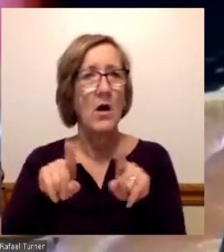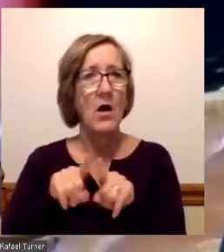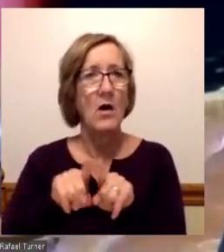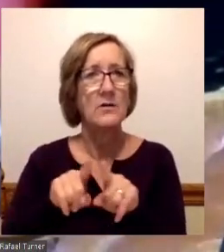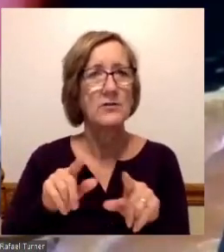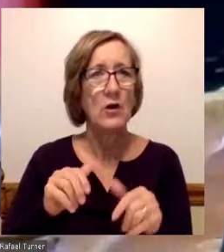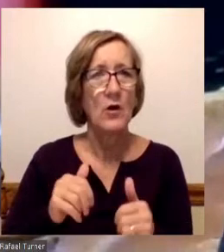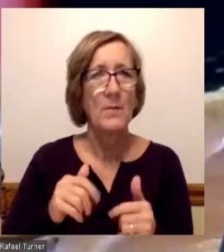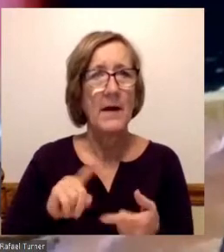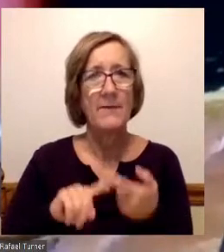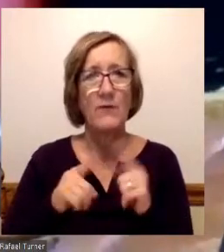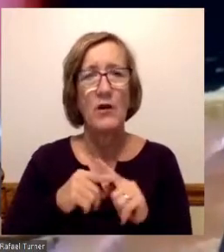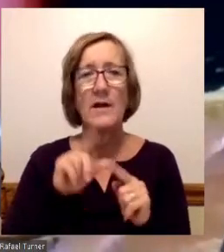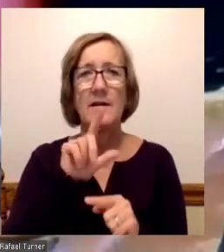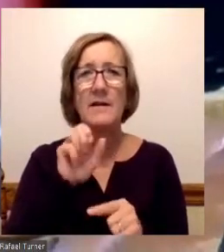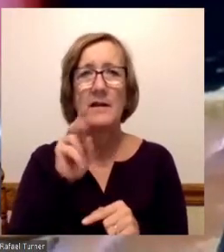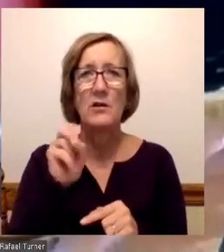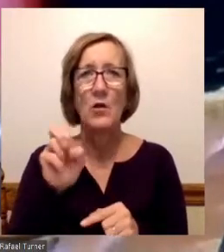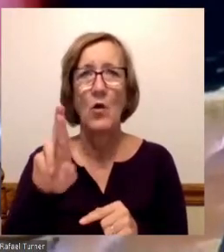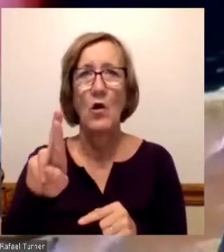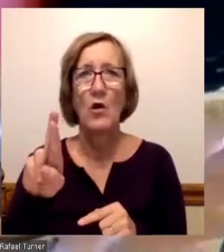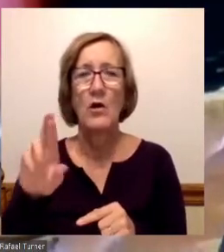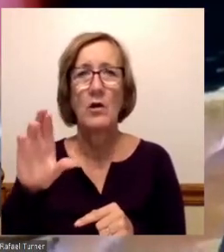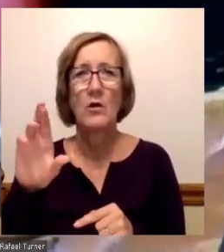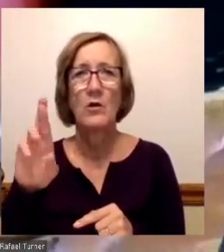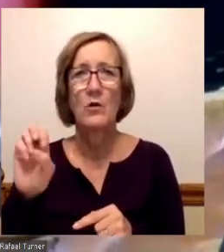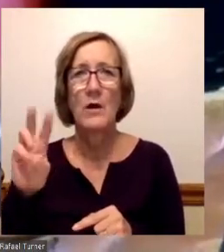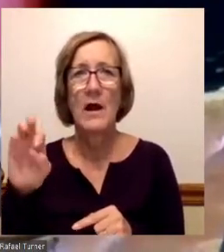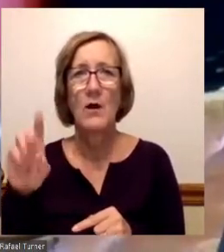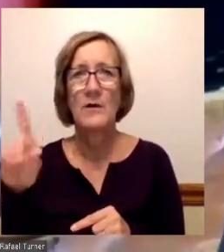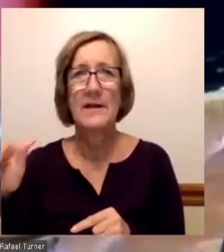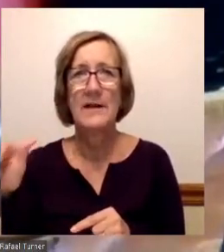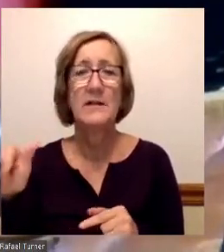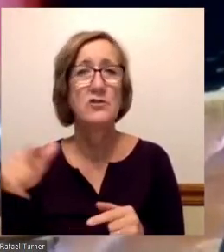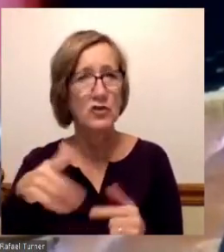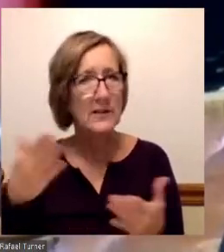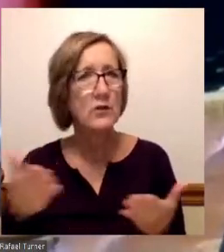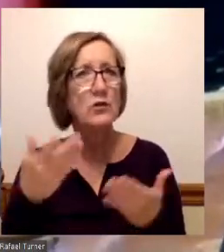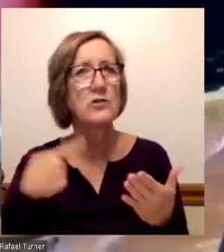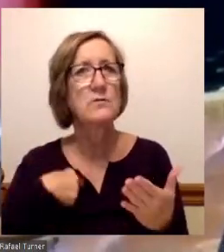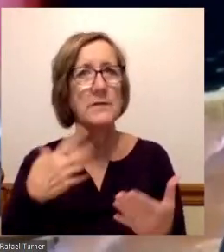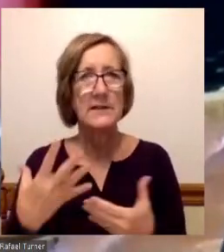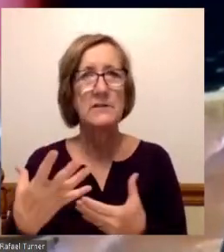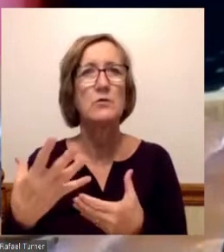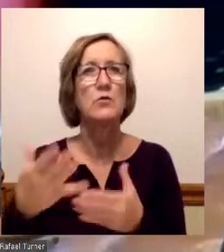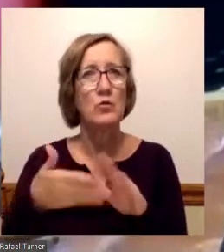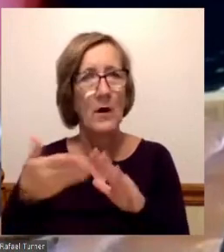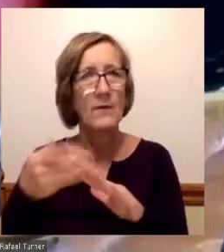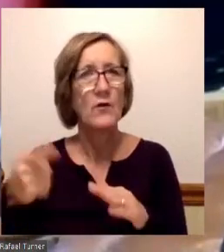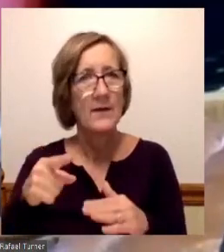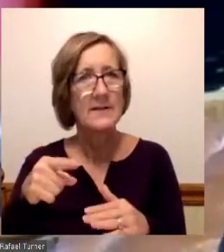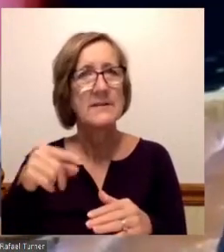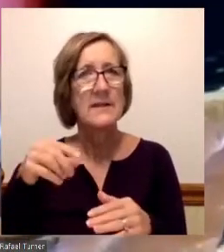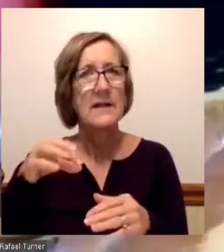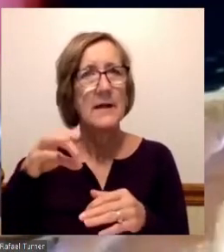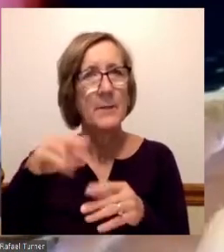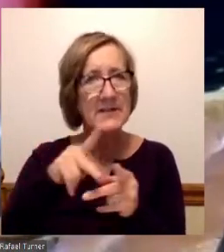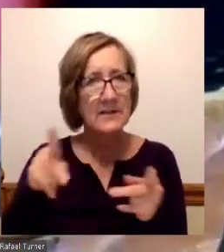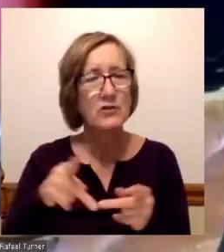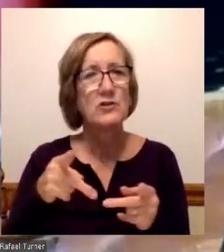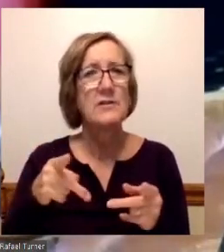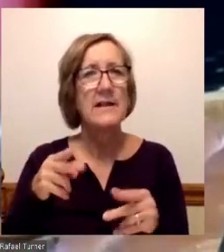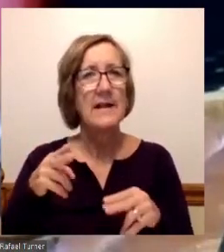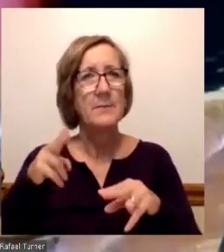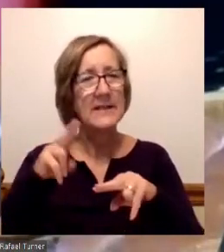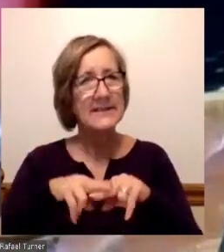my lifelong friend, Lenora Crowdy. She encouraged me to run for this board, to be a part and to be a voice and have a seat at the table. So